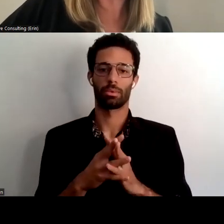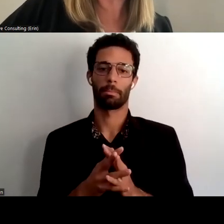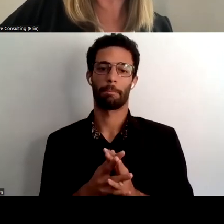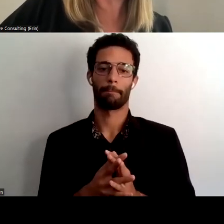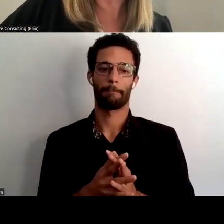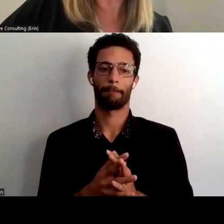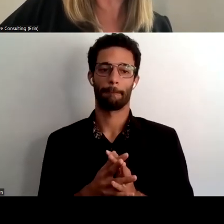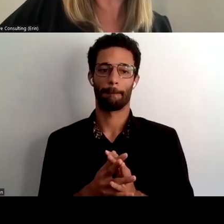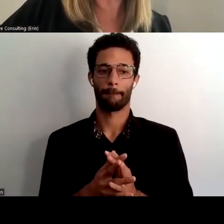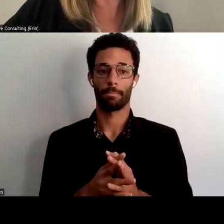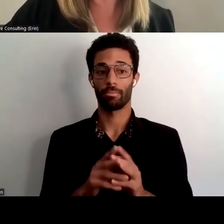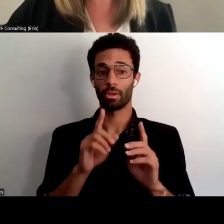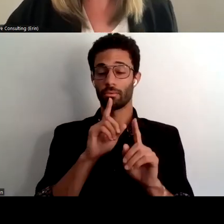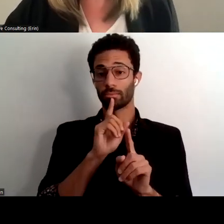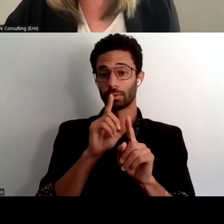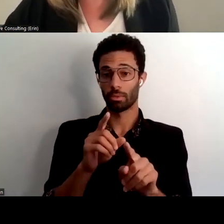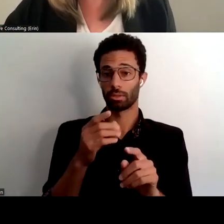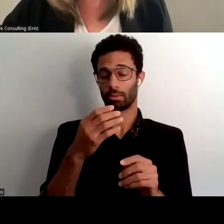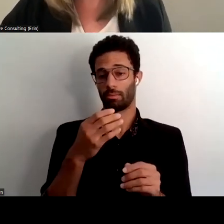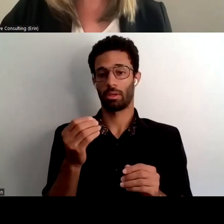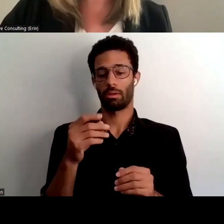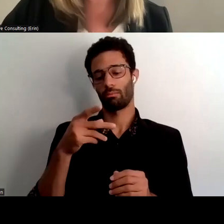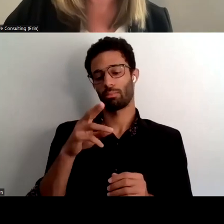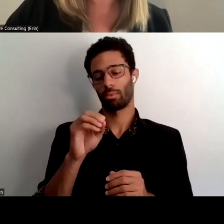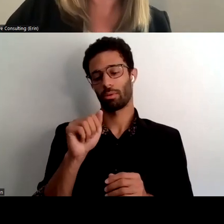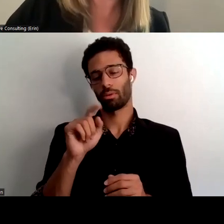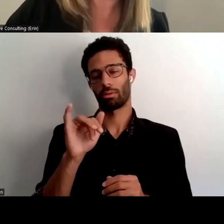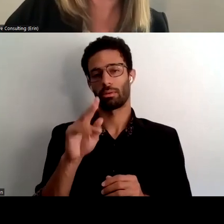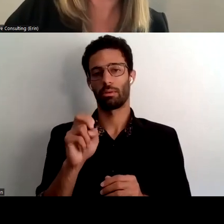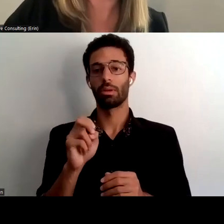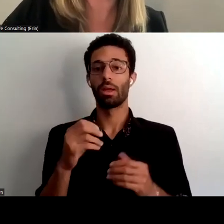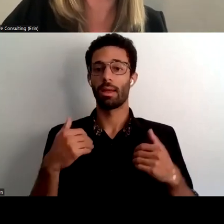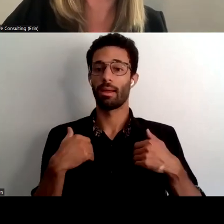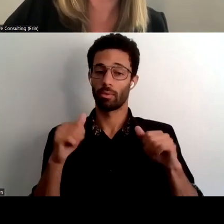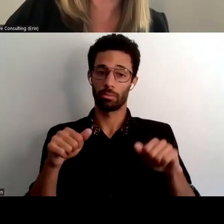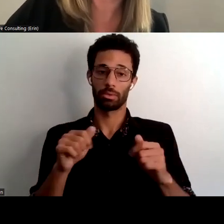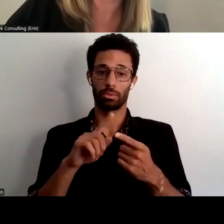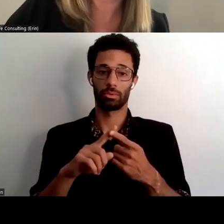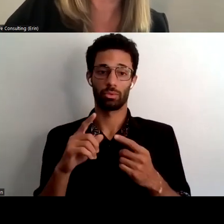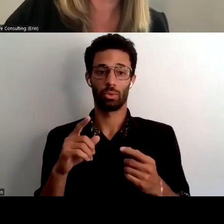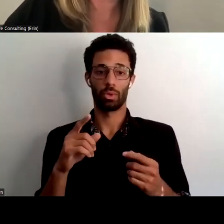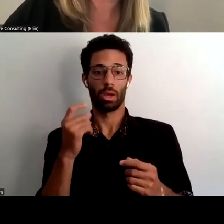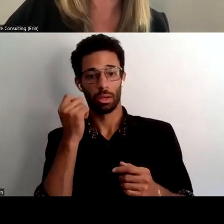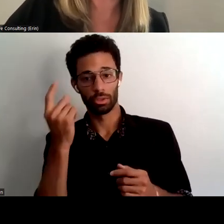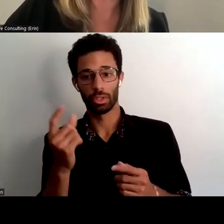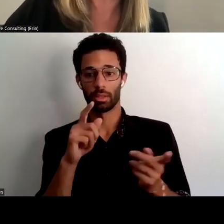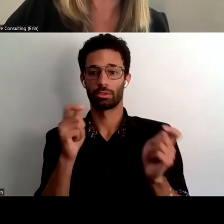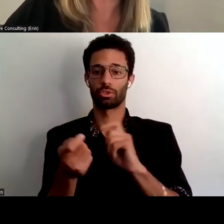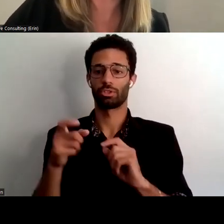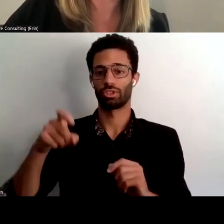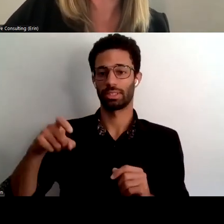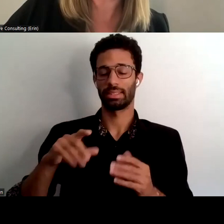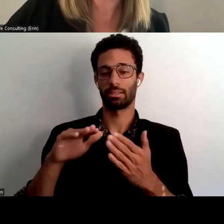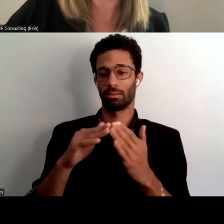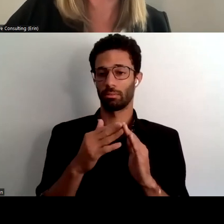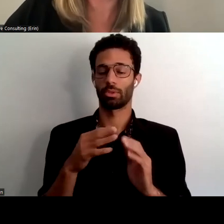be responsive and proactive so a network with the the capacity to understand and anticipate the changing needs of the community to find solutions